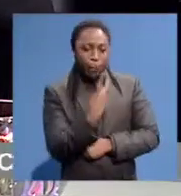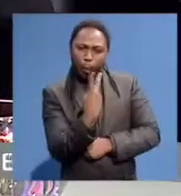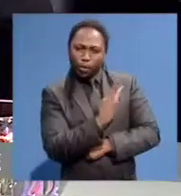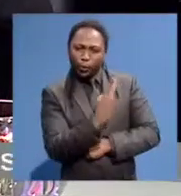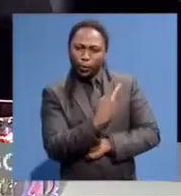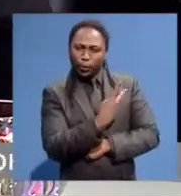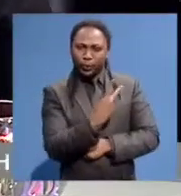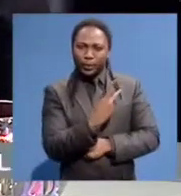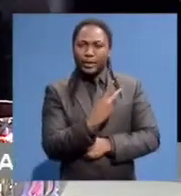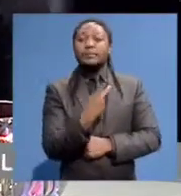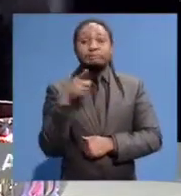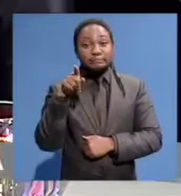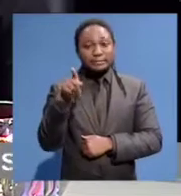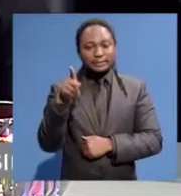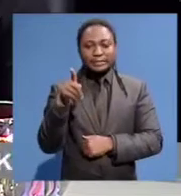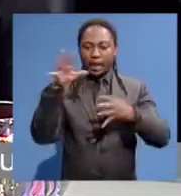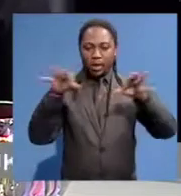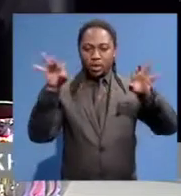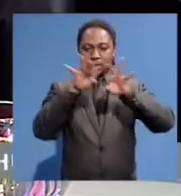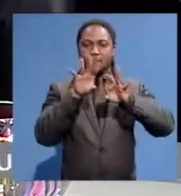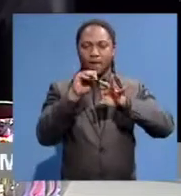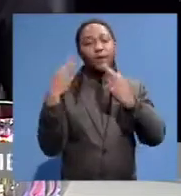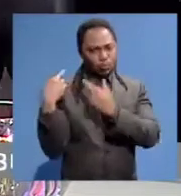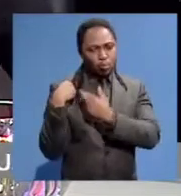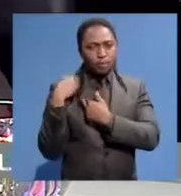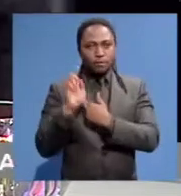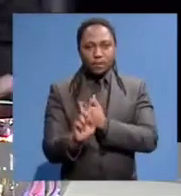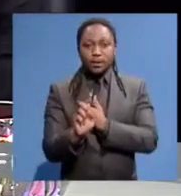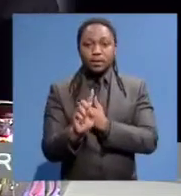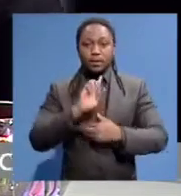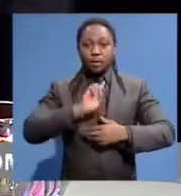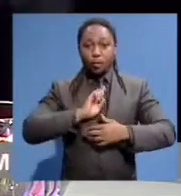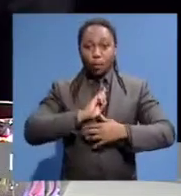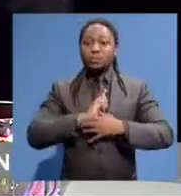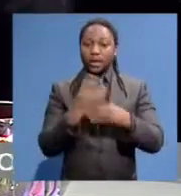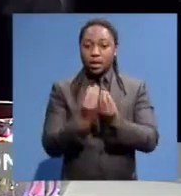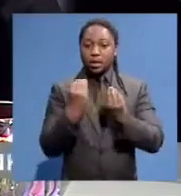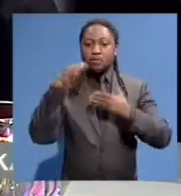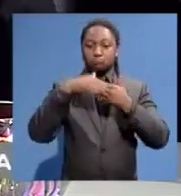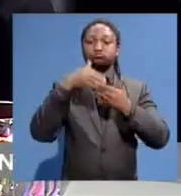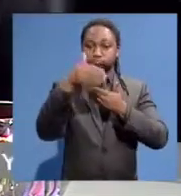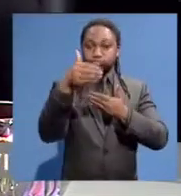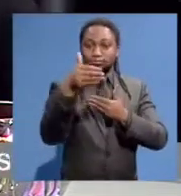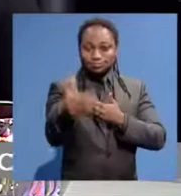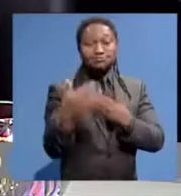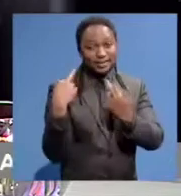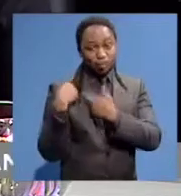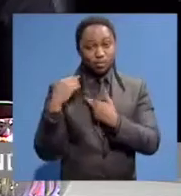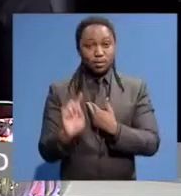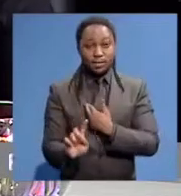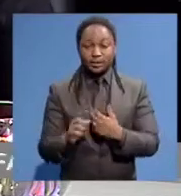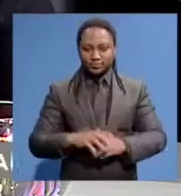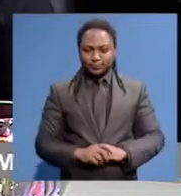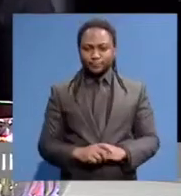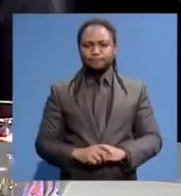responsibility that comes with a gift that has been bestowed upon you with generations to come. What do we do now? including you, too. Yeah. course.